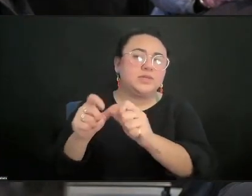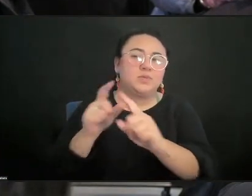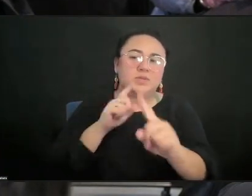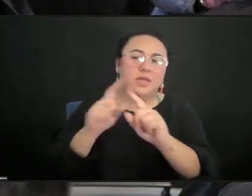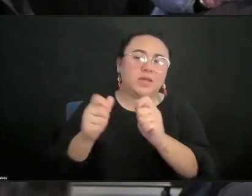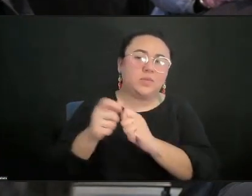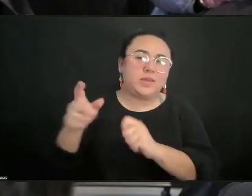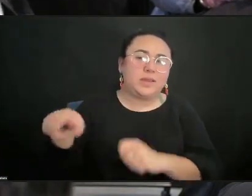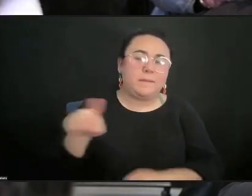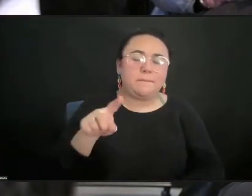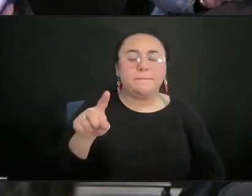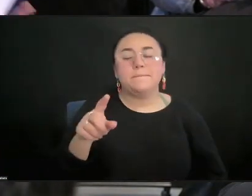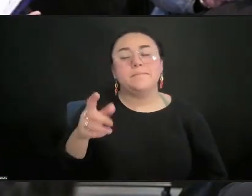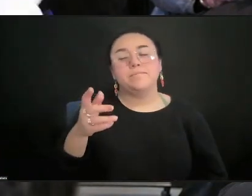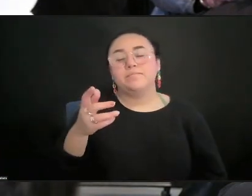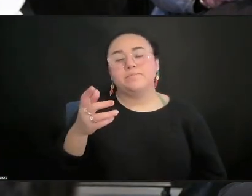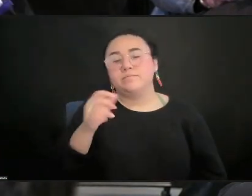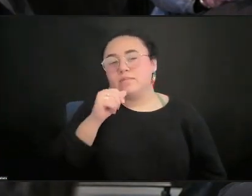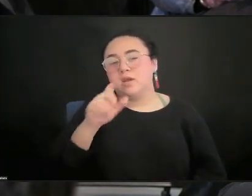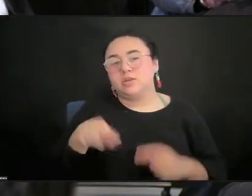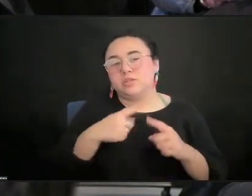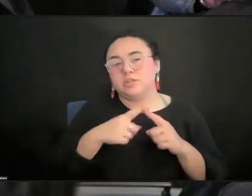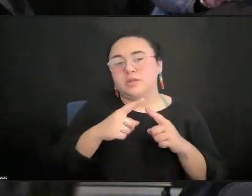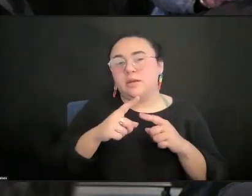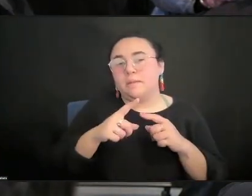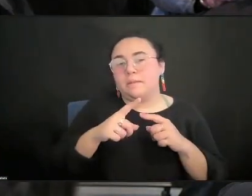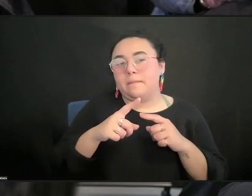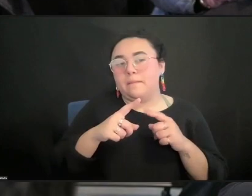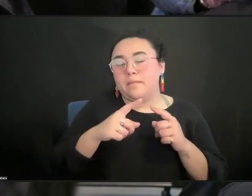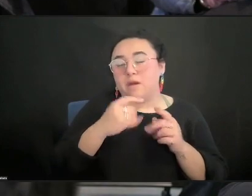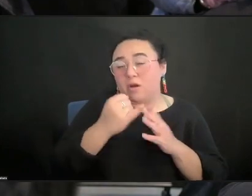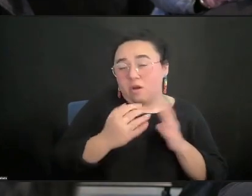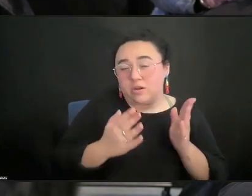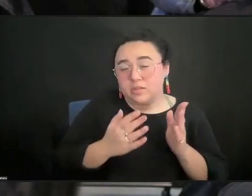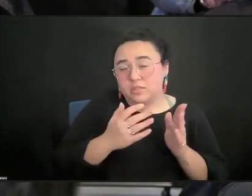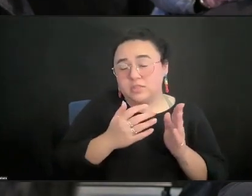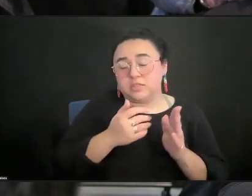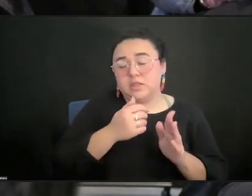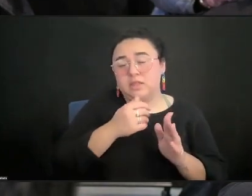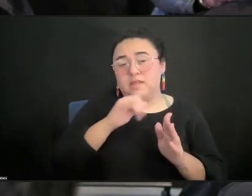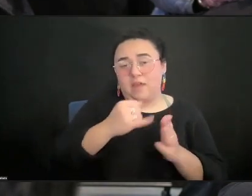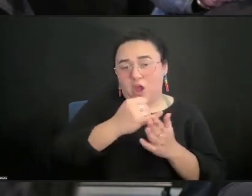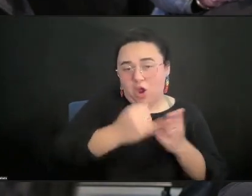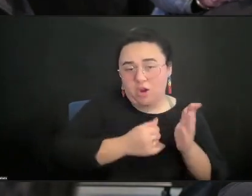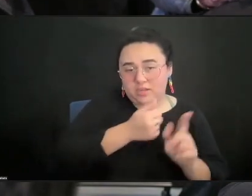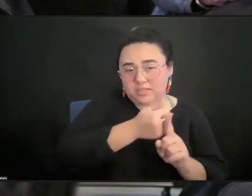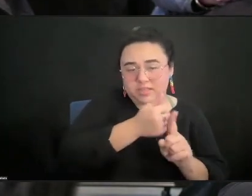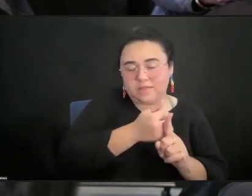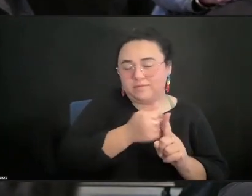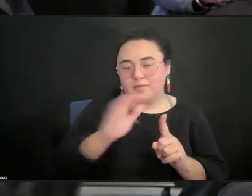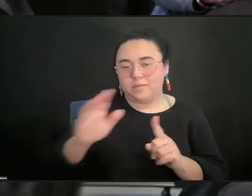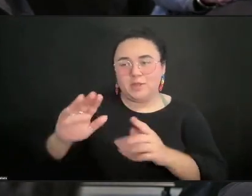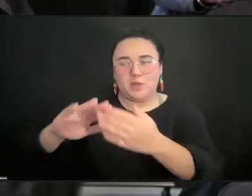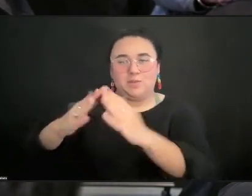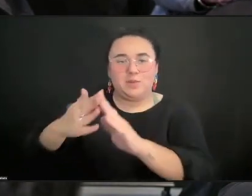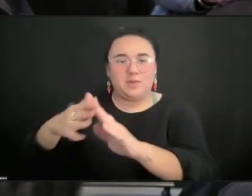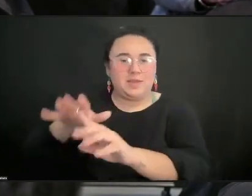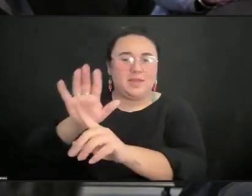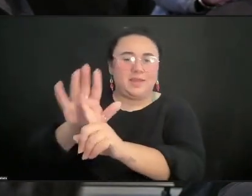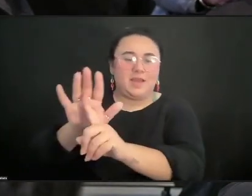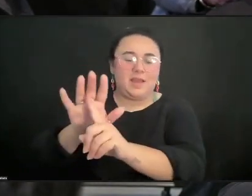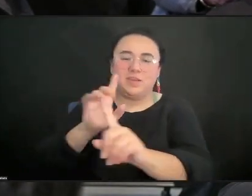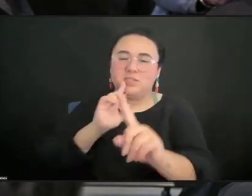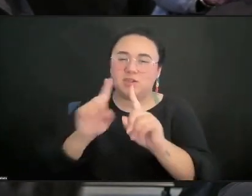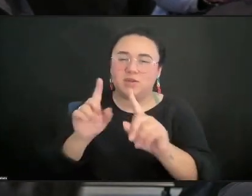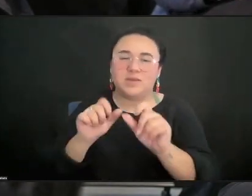sometimes it's not just about the artists that work itself, it's about that community, that dialogue, that kind of really continue